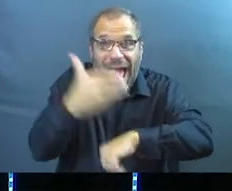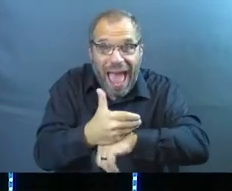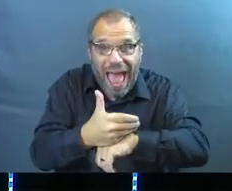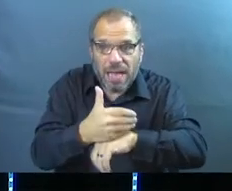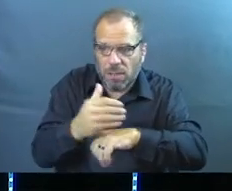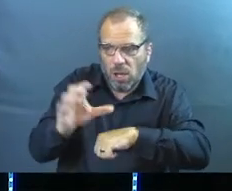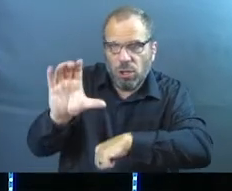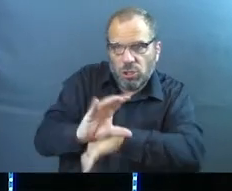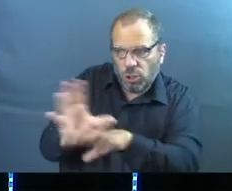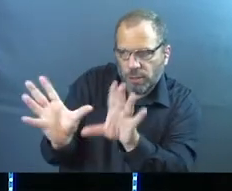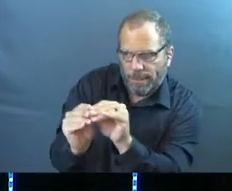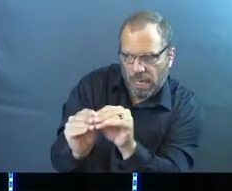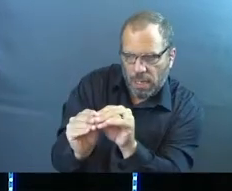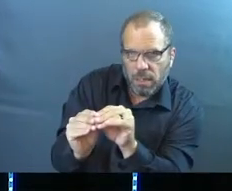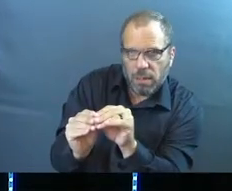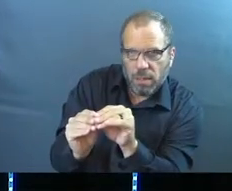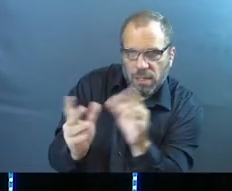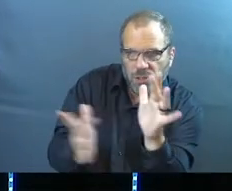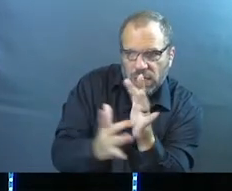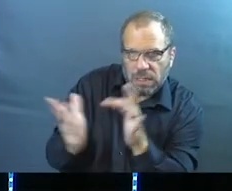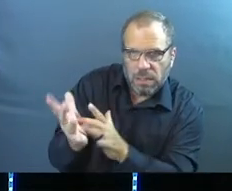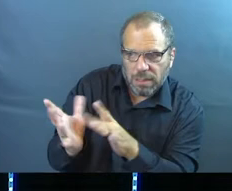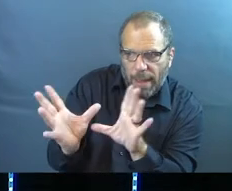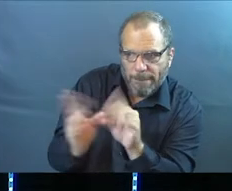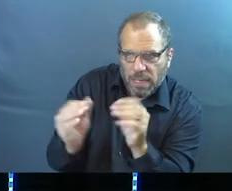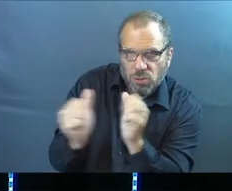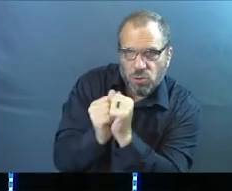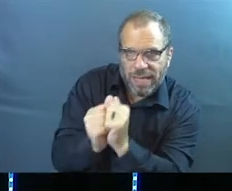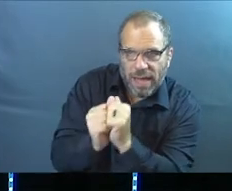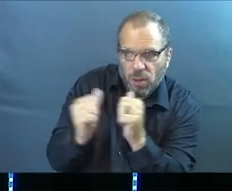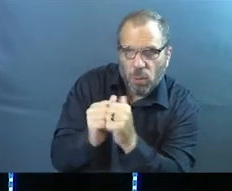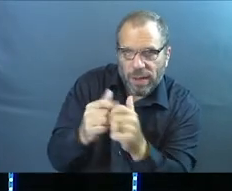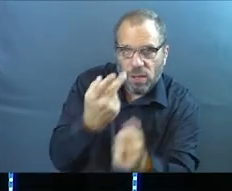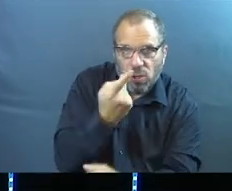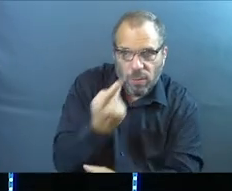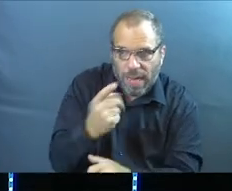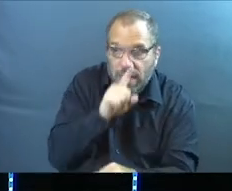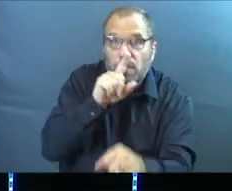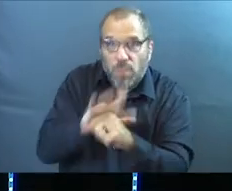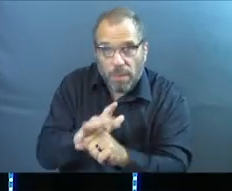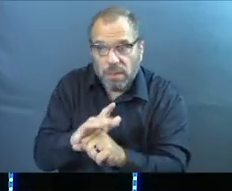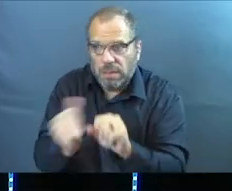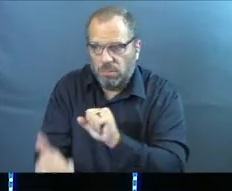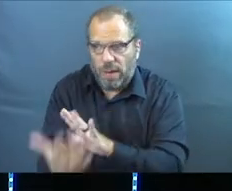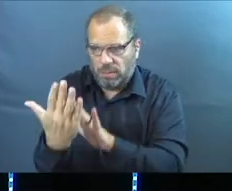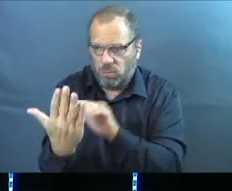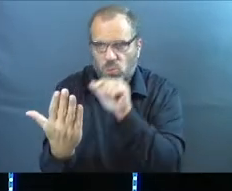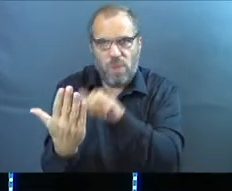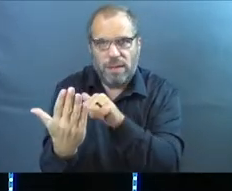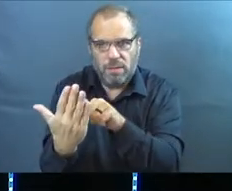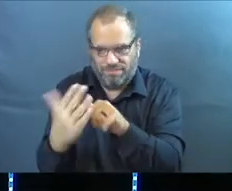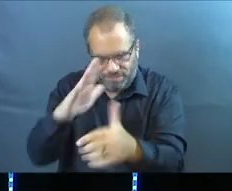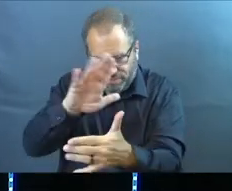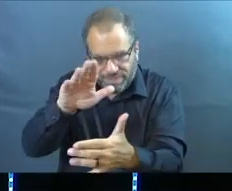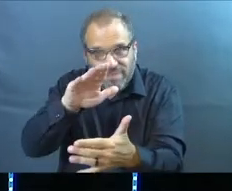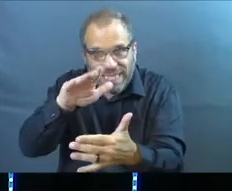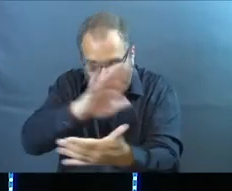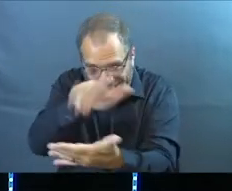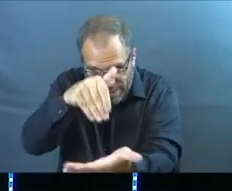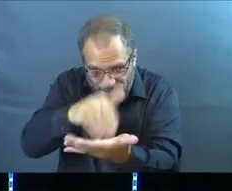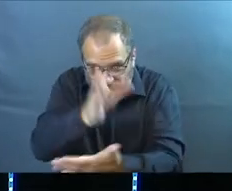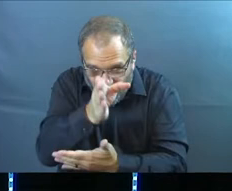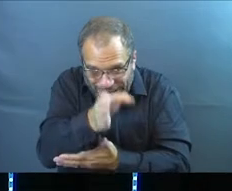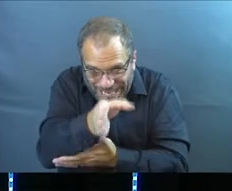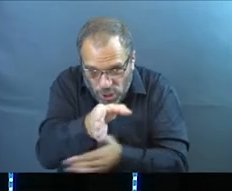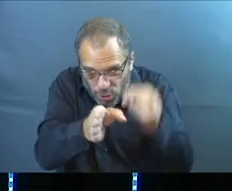ecclesia of Jesus as we come together because this is where He promised His presence would be. This is where He